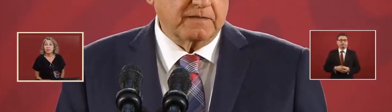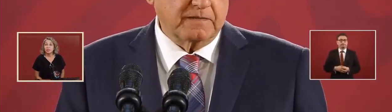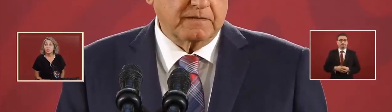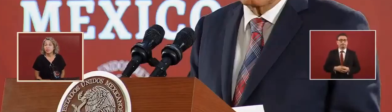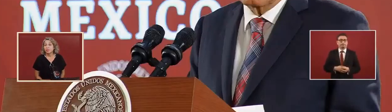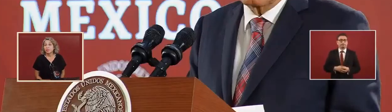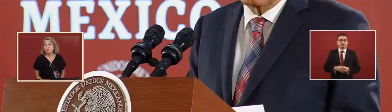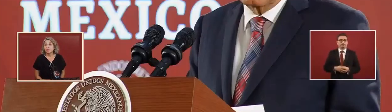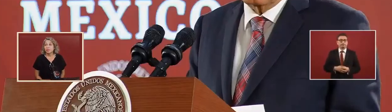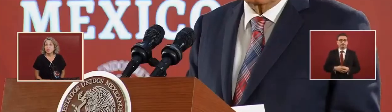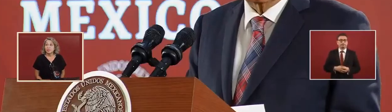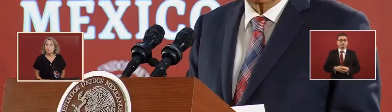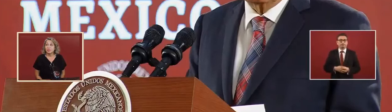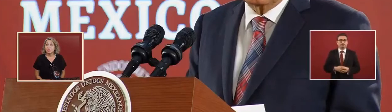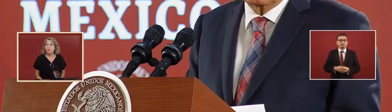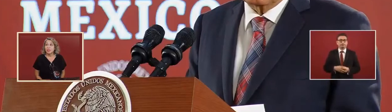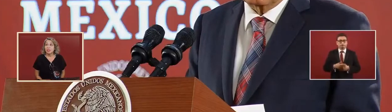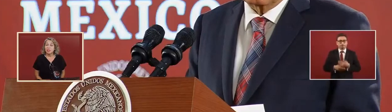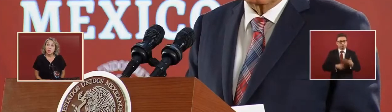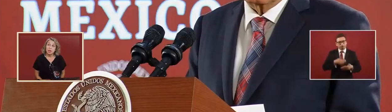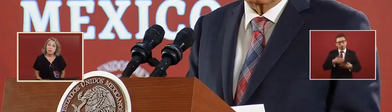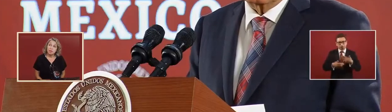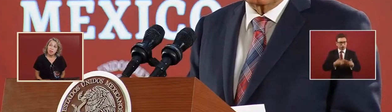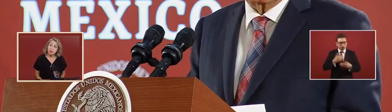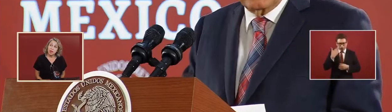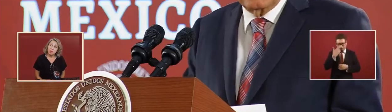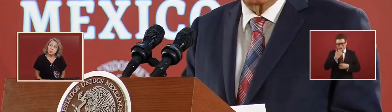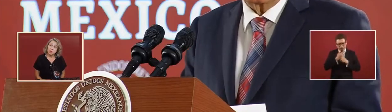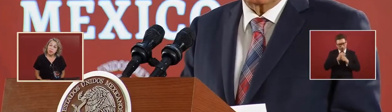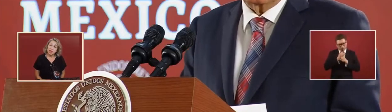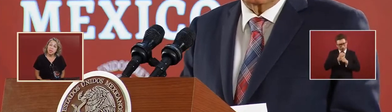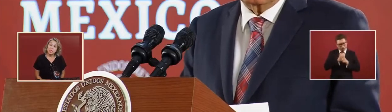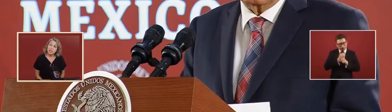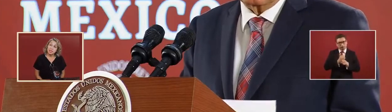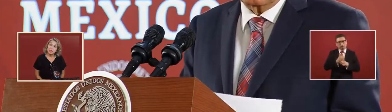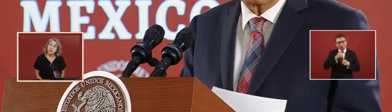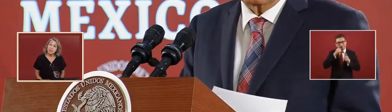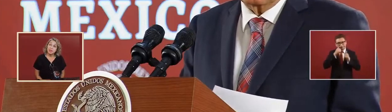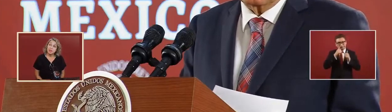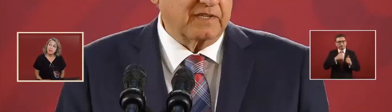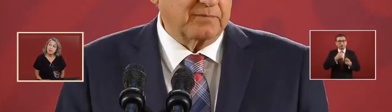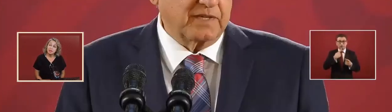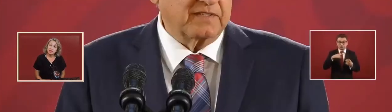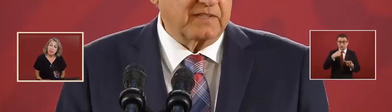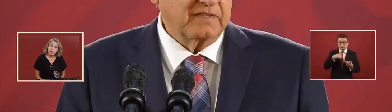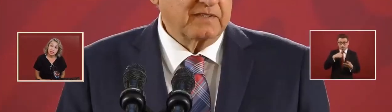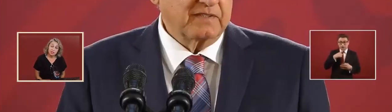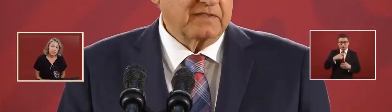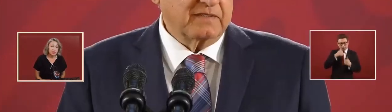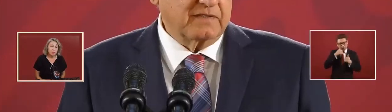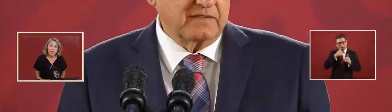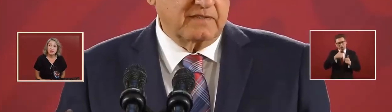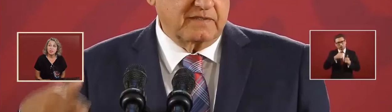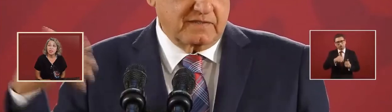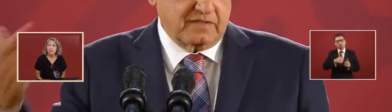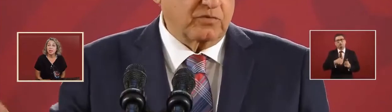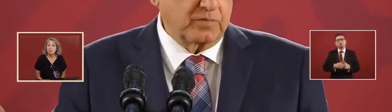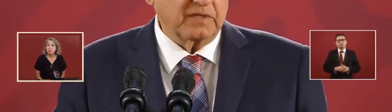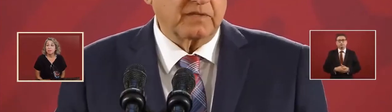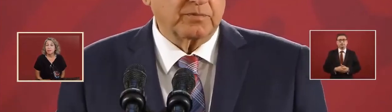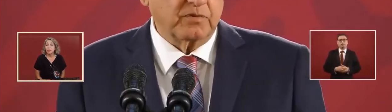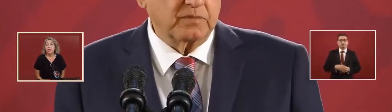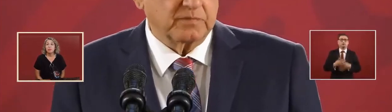so we can follow it up and attend to it to the to the demand or the claim and resolve the problem